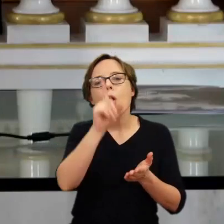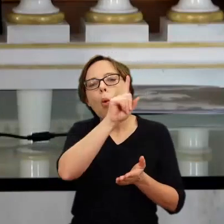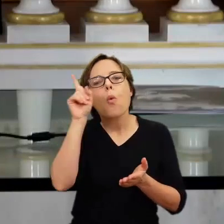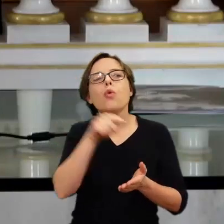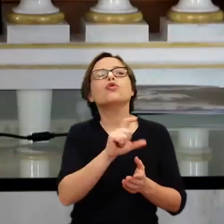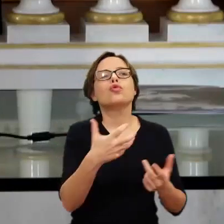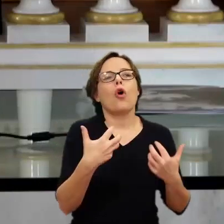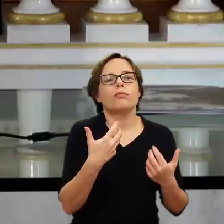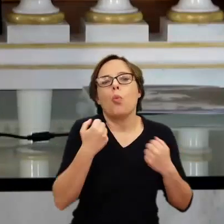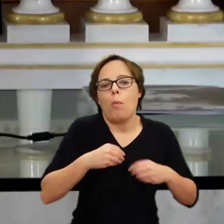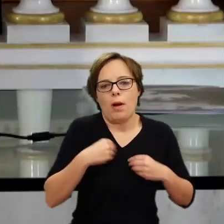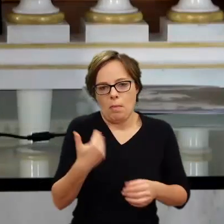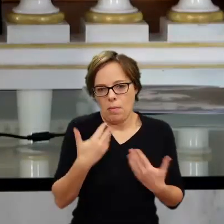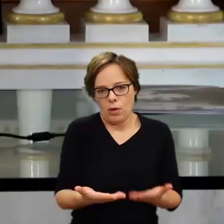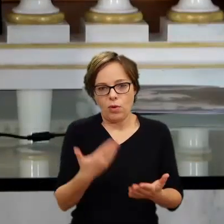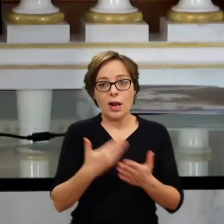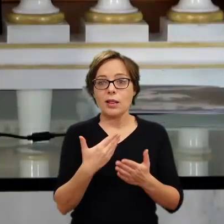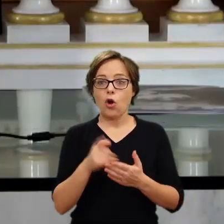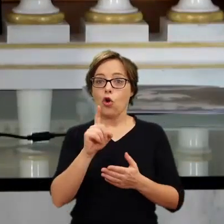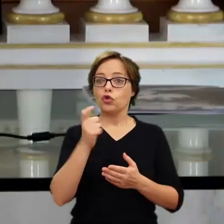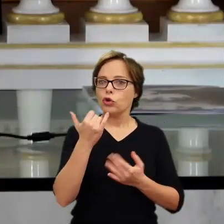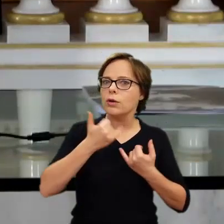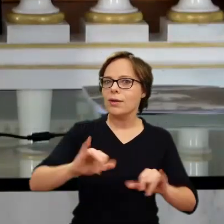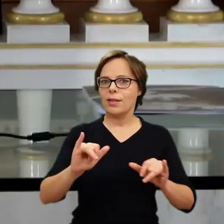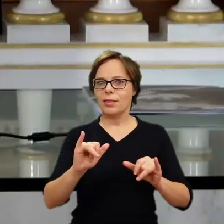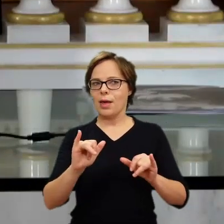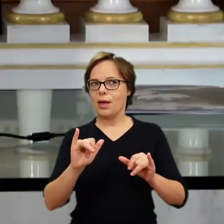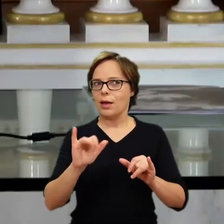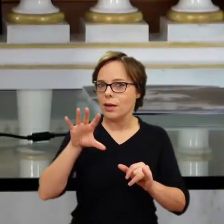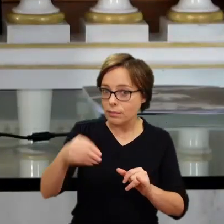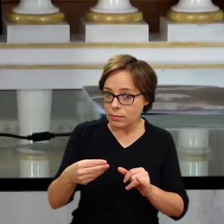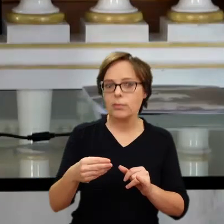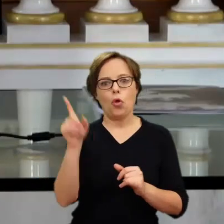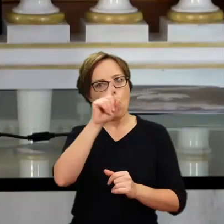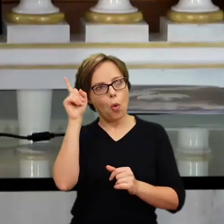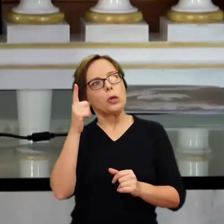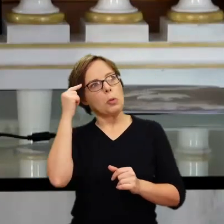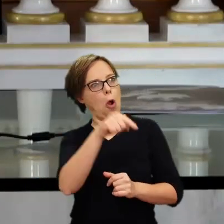So this idea of something strange and exotic is something that people related to.